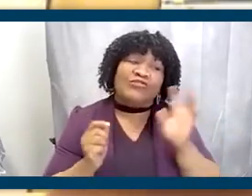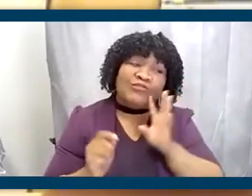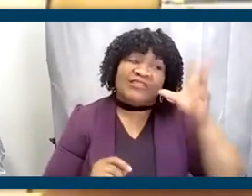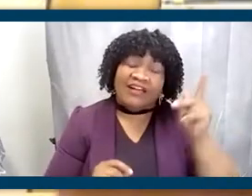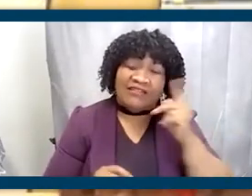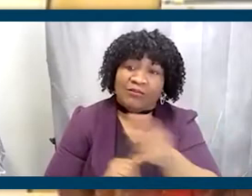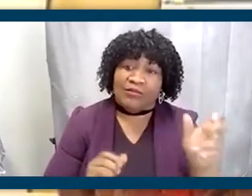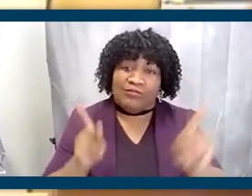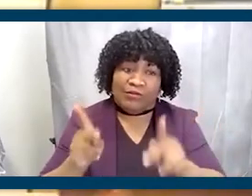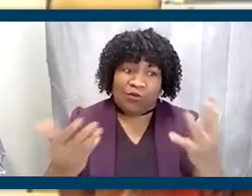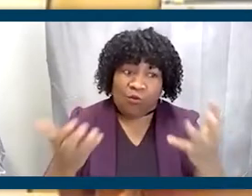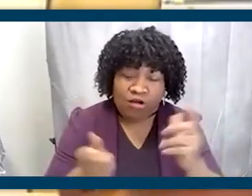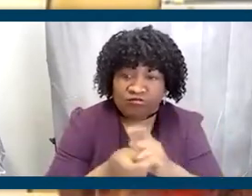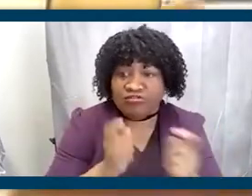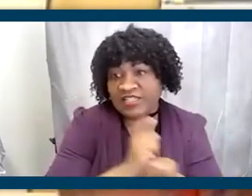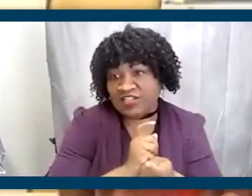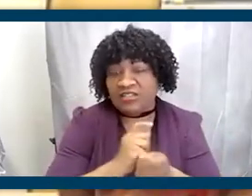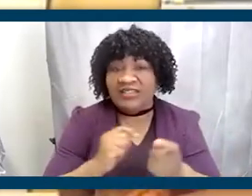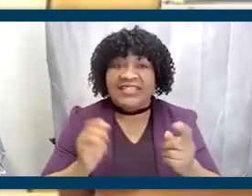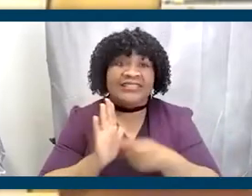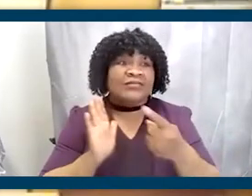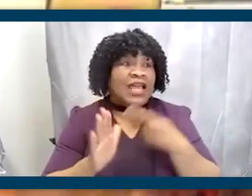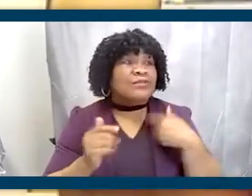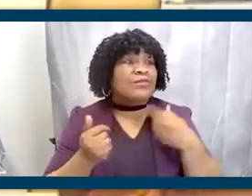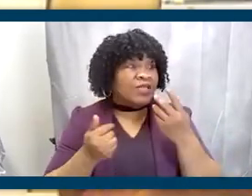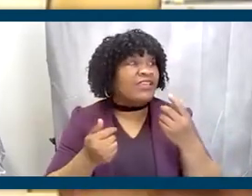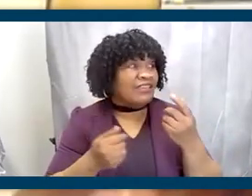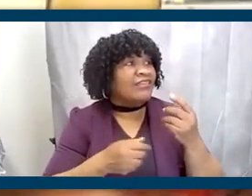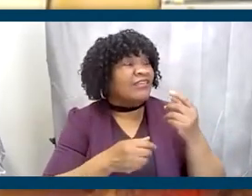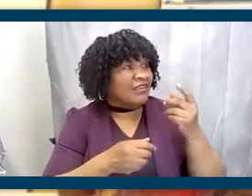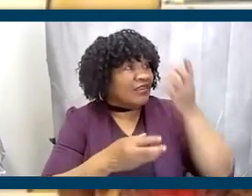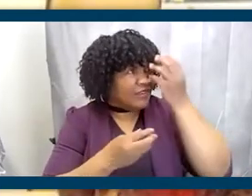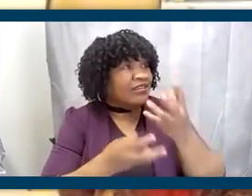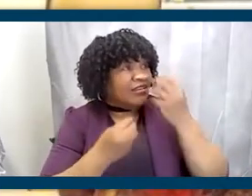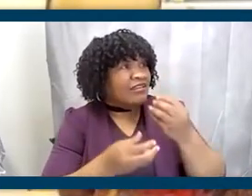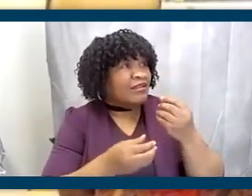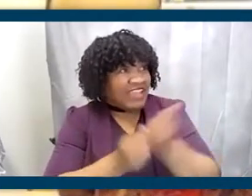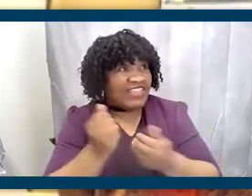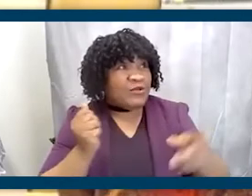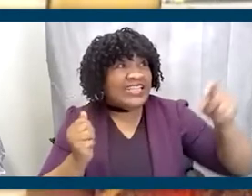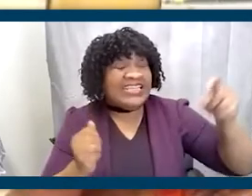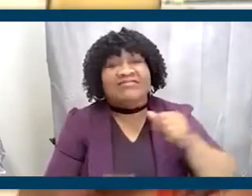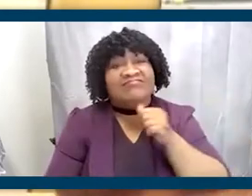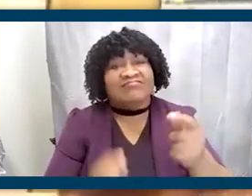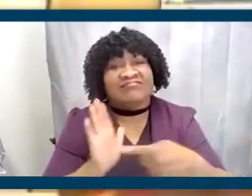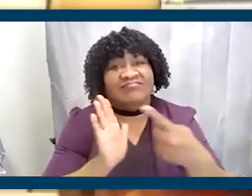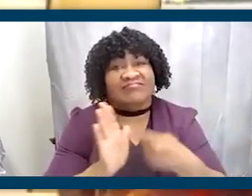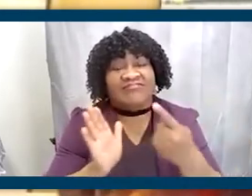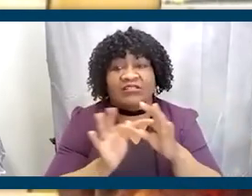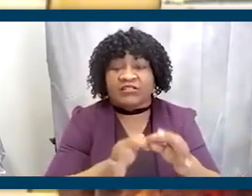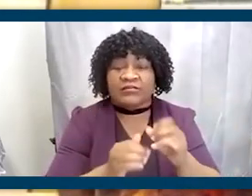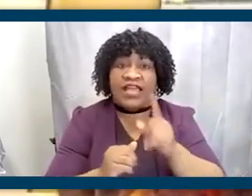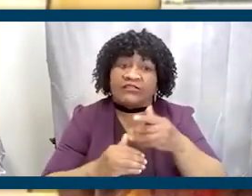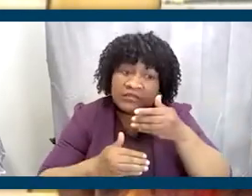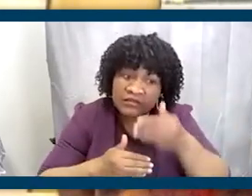so it, it, we don't, we get things out, but out of them, but we don't get everything that we need, you know, in terms of actually